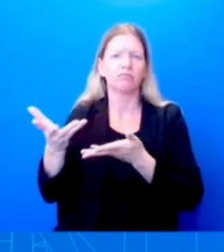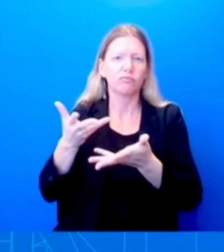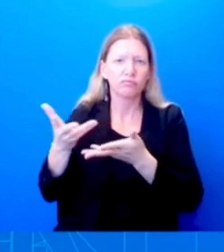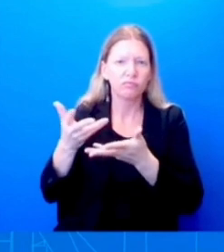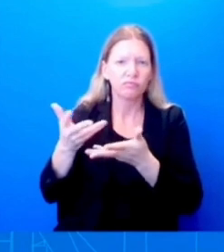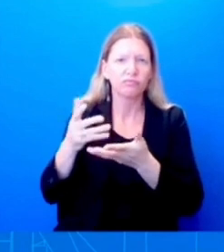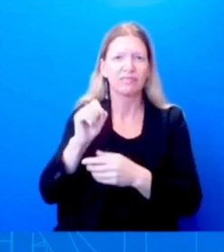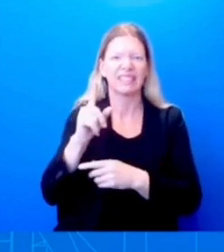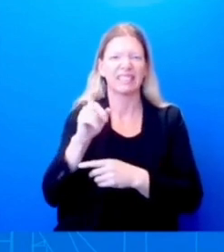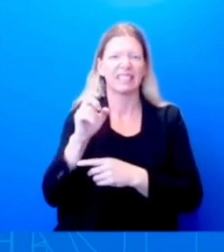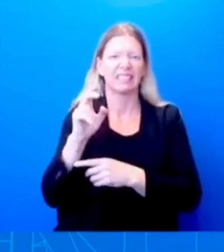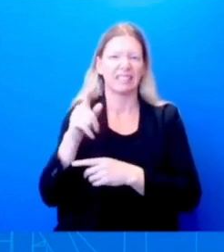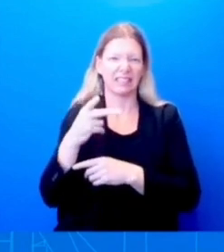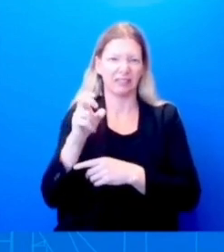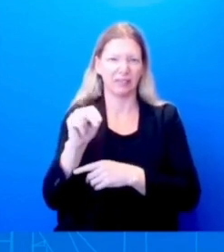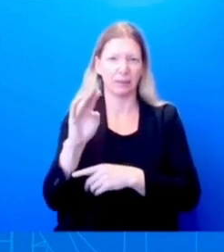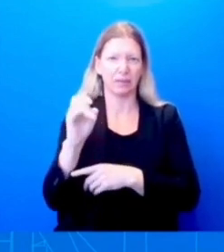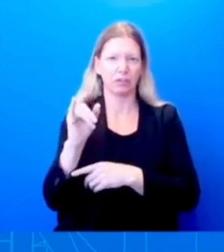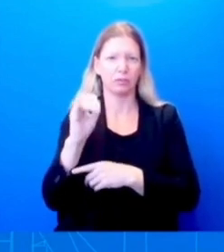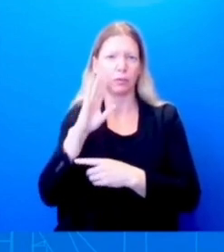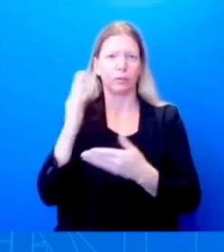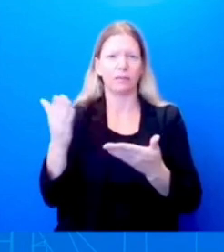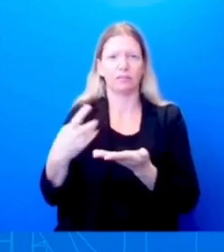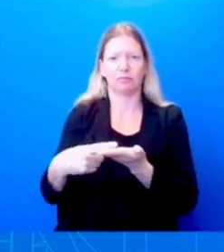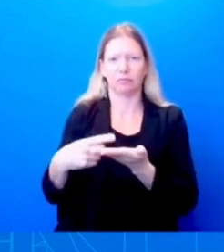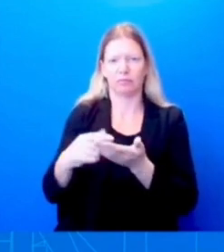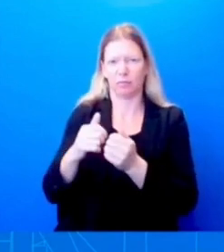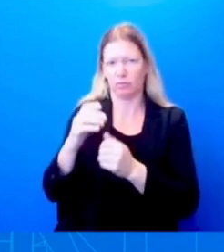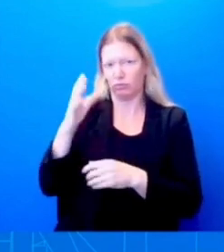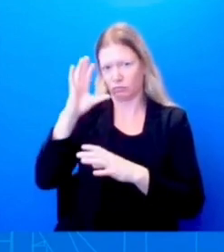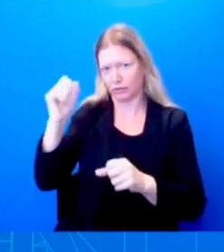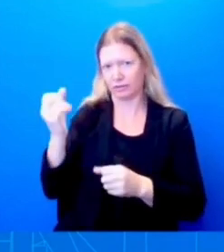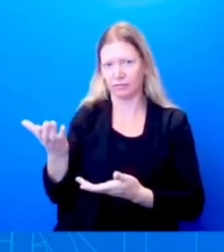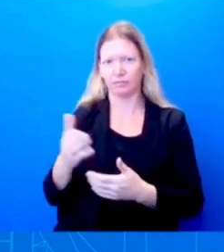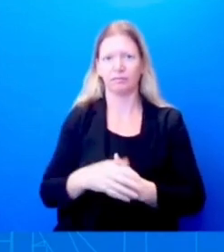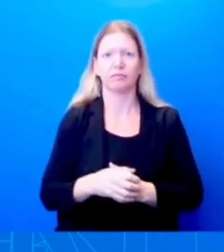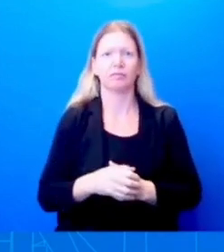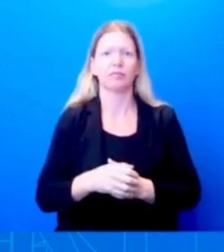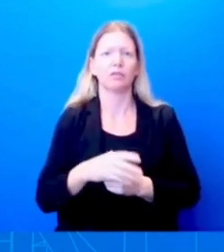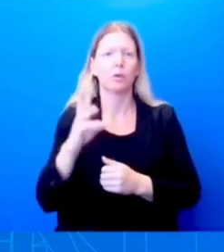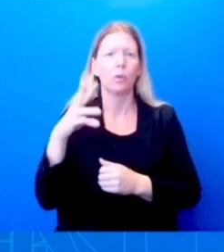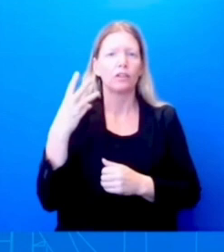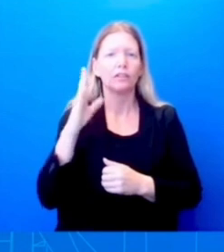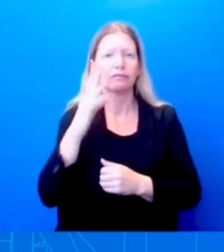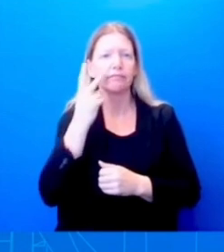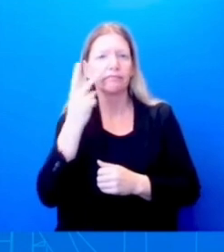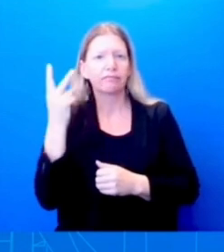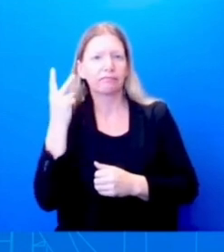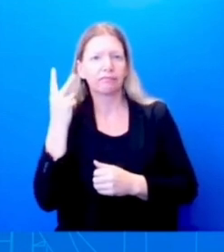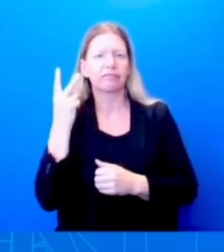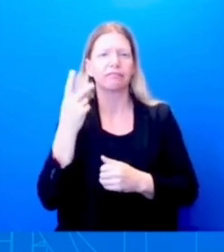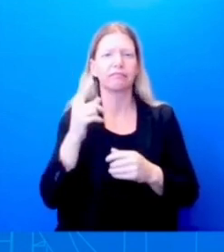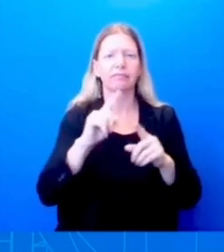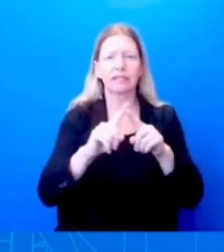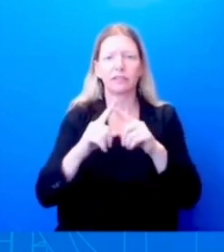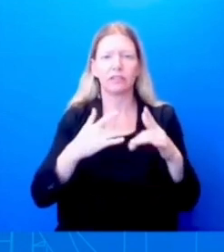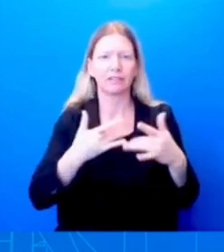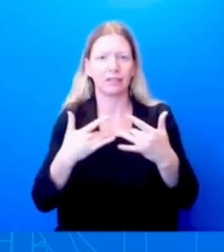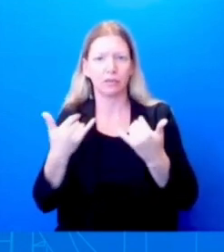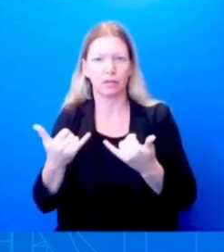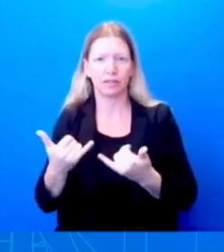floor is yours, Mayor, if you're ready. This is also his first time in the briefing room, so welcome. Yeah, come on up. Come on up.